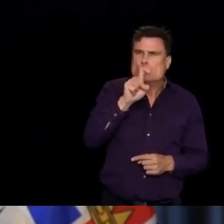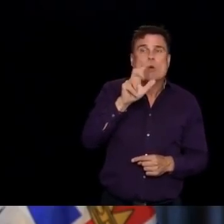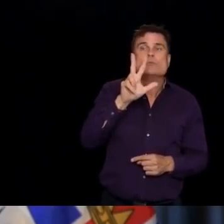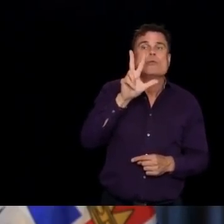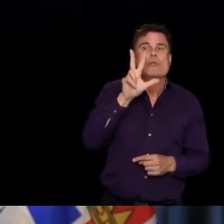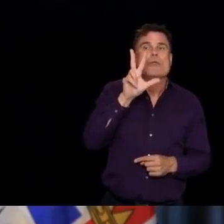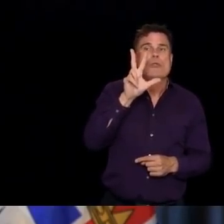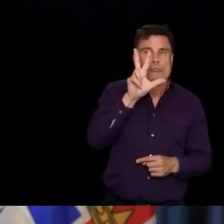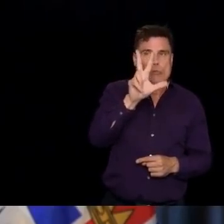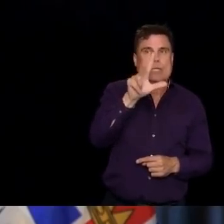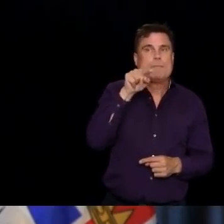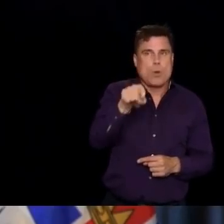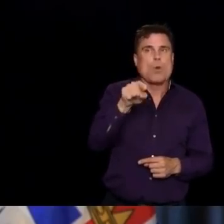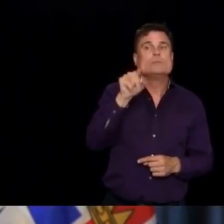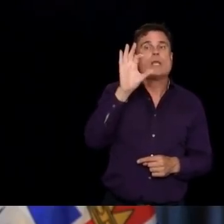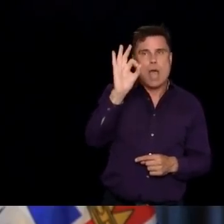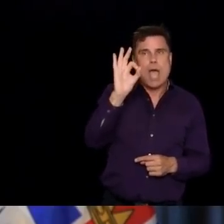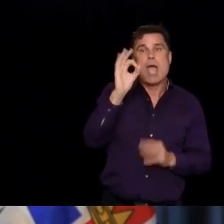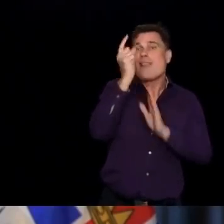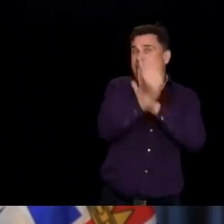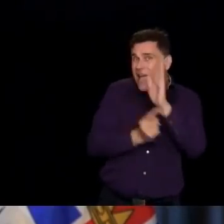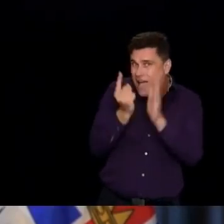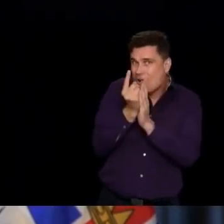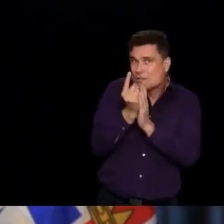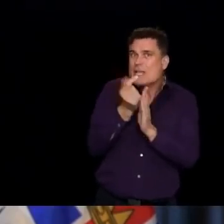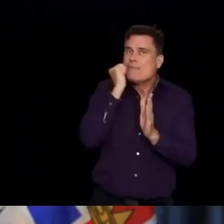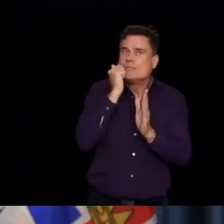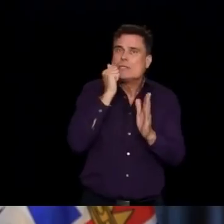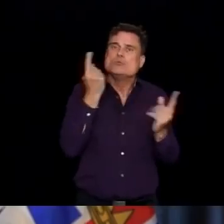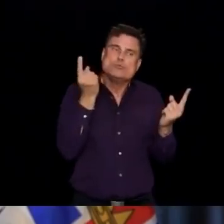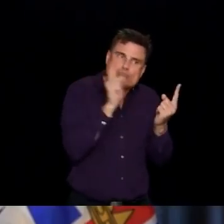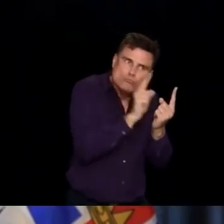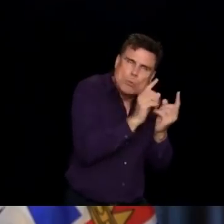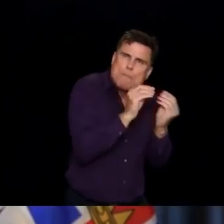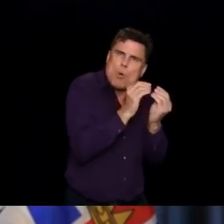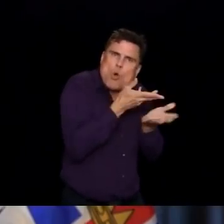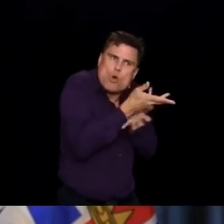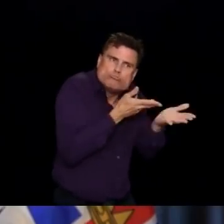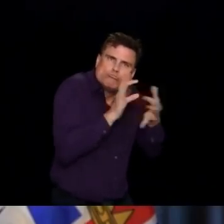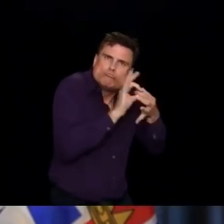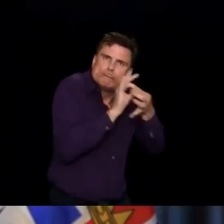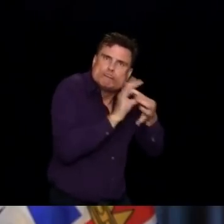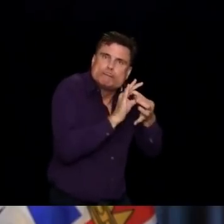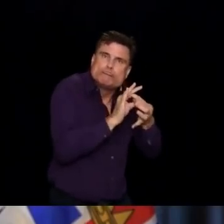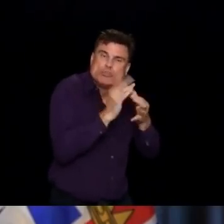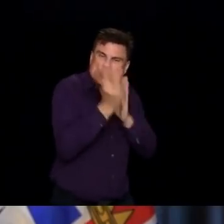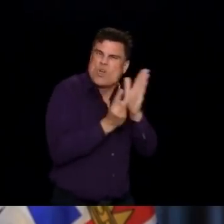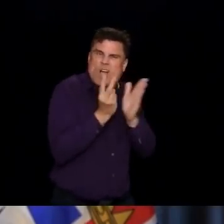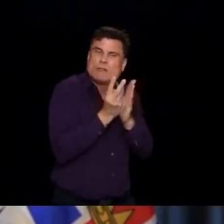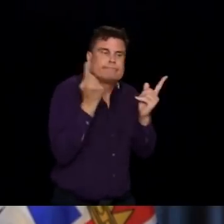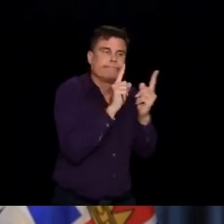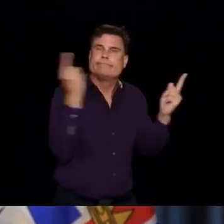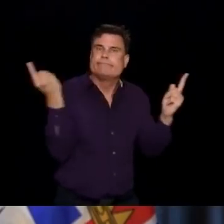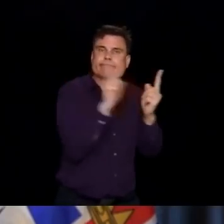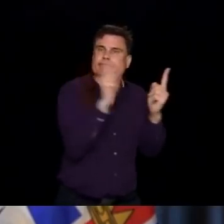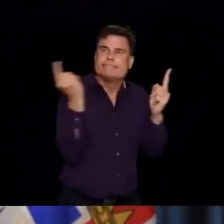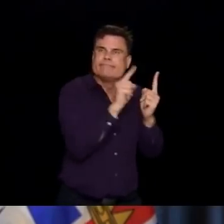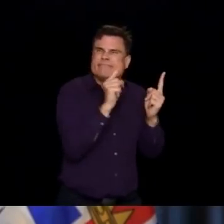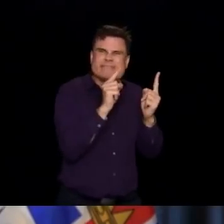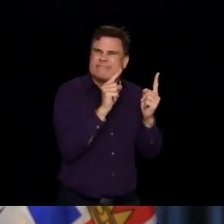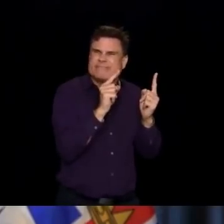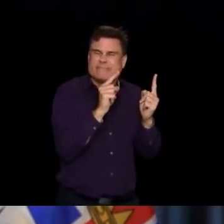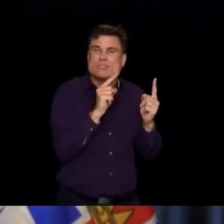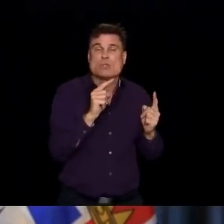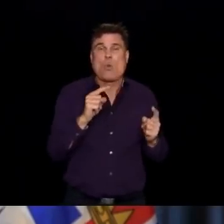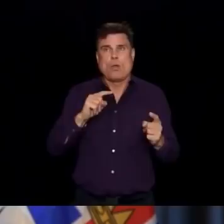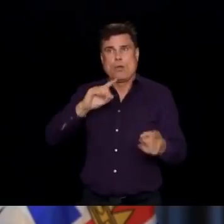will be 3.37 per resident day, which at least meets the provincial standard on average, which was our intention. In addition to